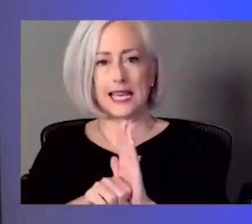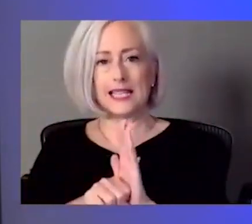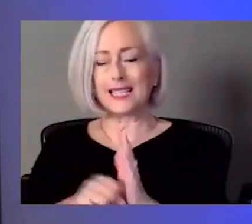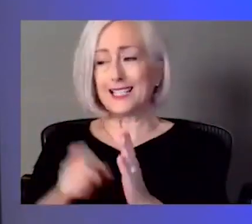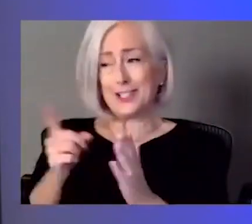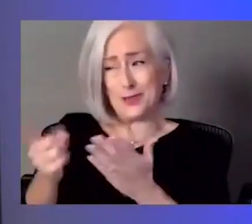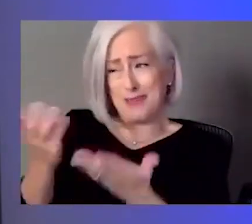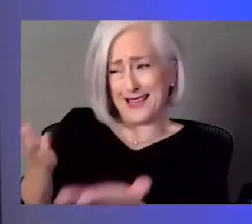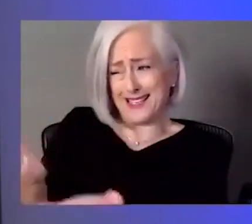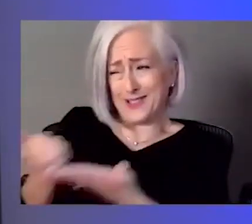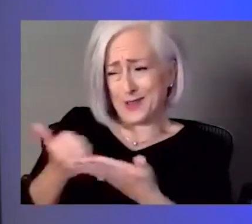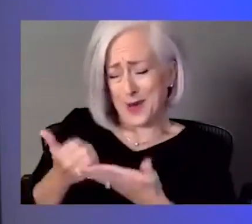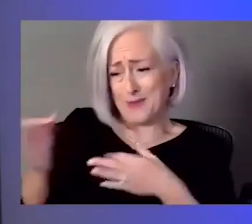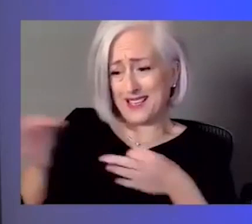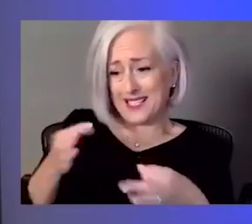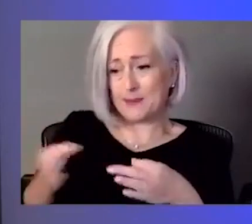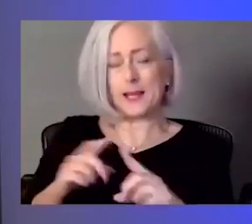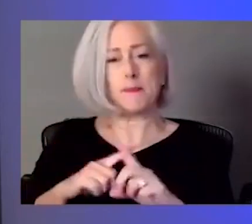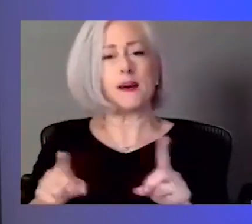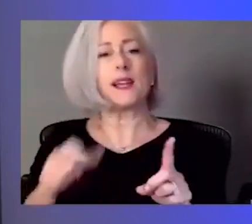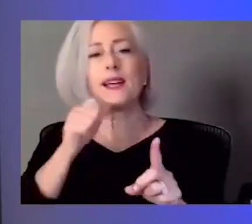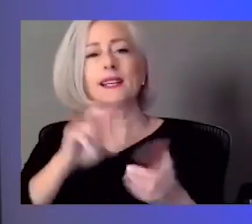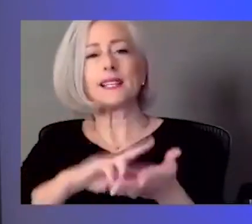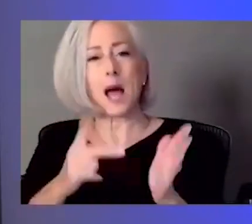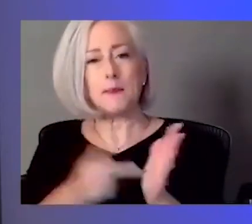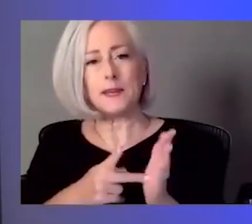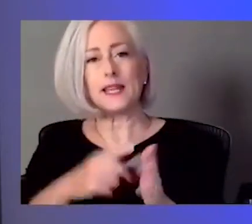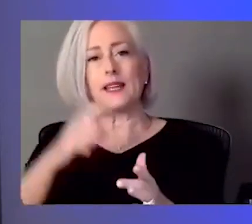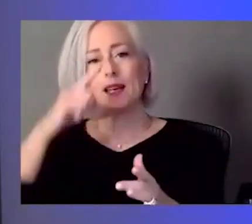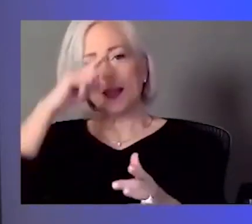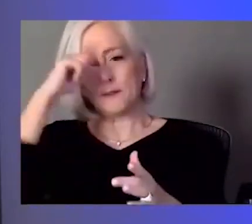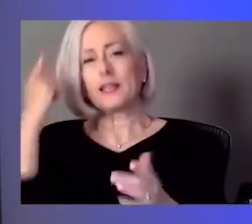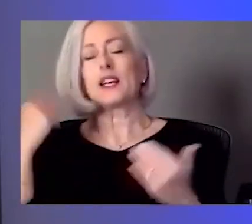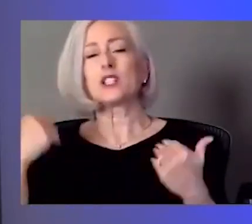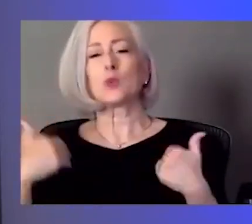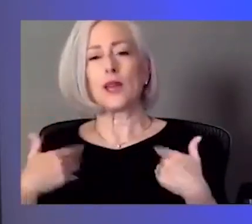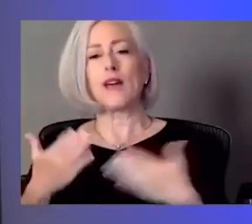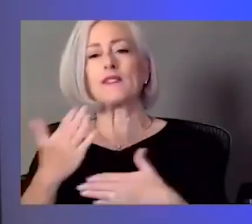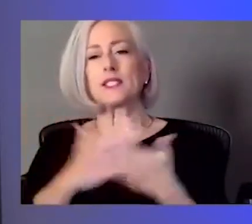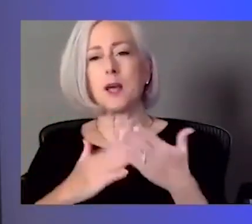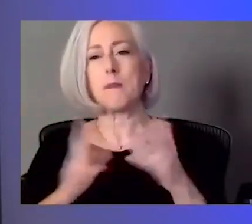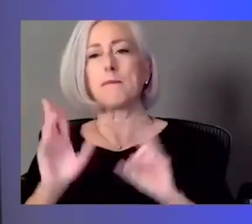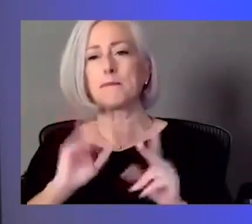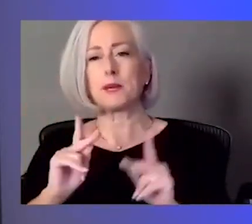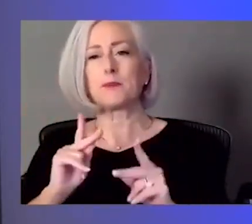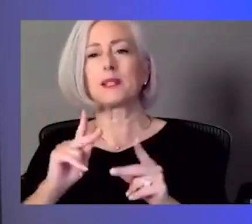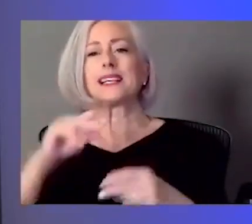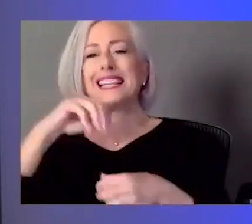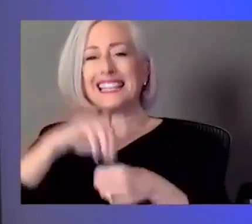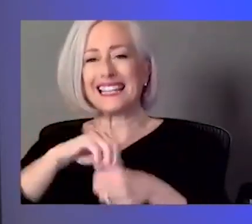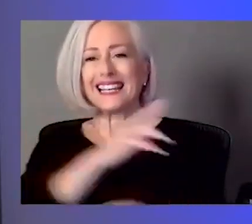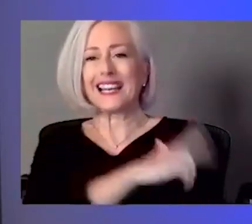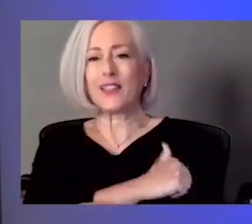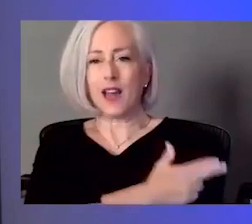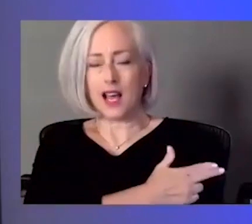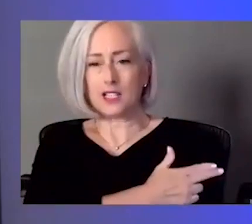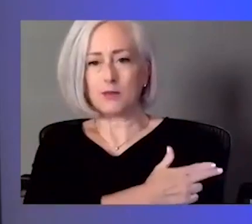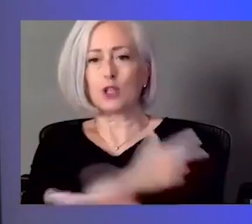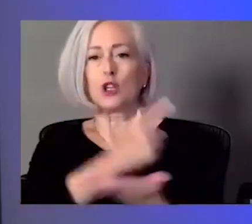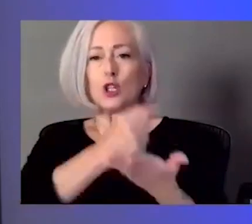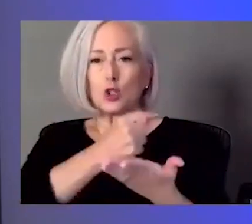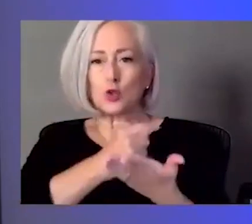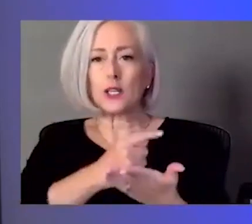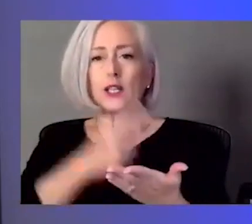phrase this, but it doesn't mean just because we have some of our inpatients who are being treated for active COVID-19 and they're fully vaccinated,